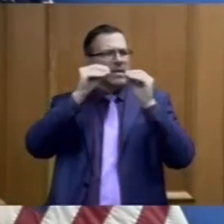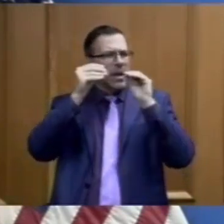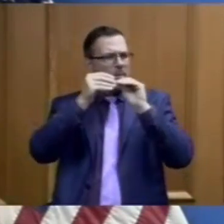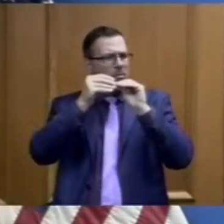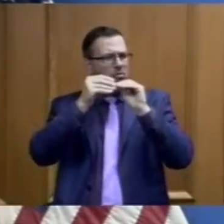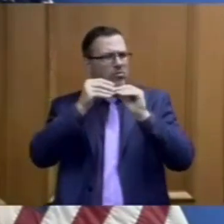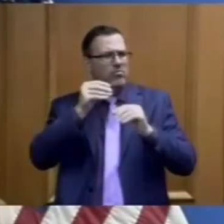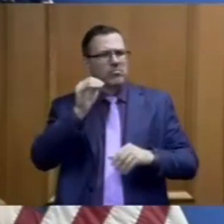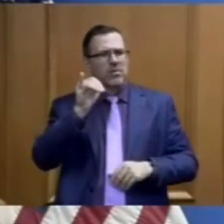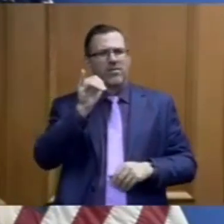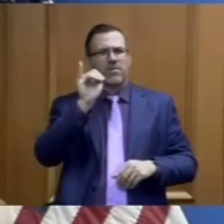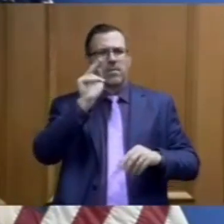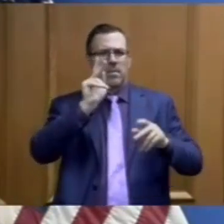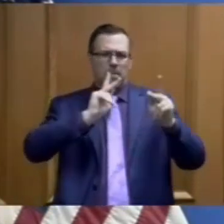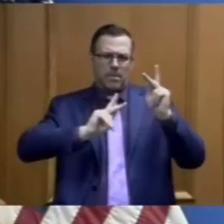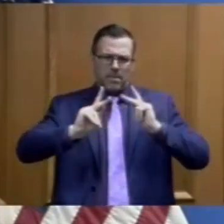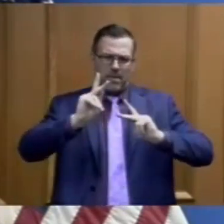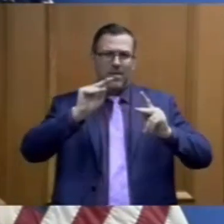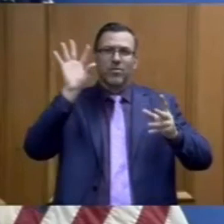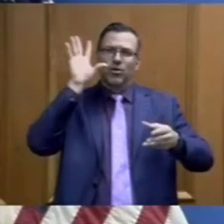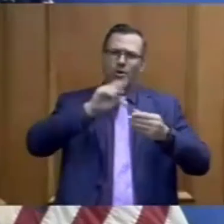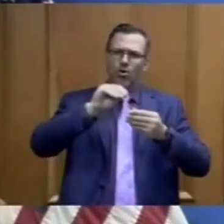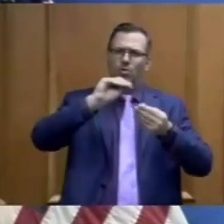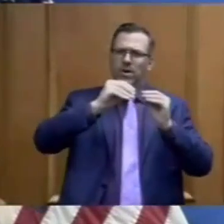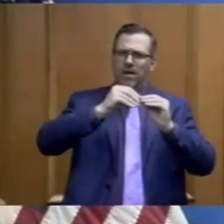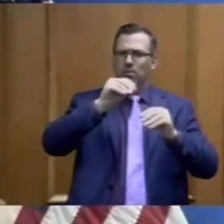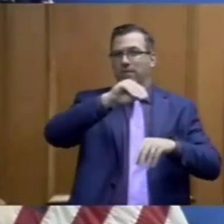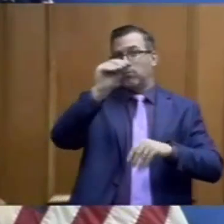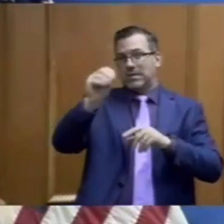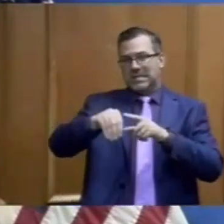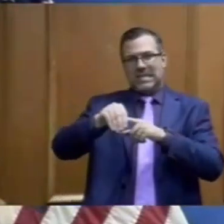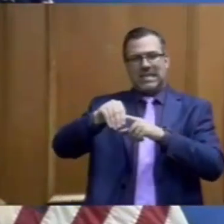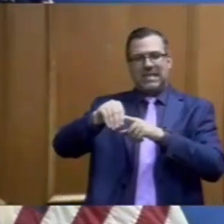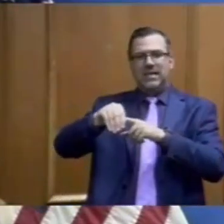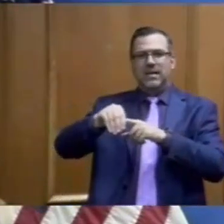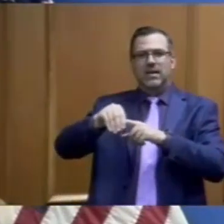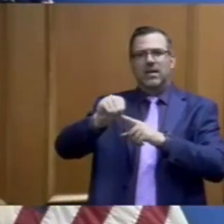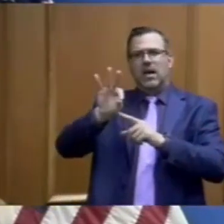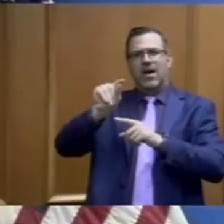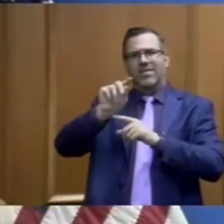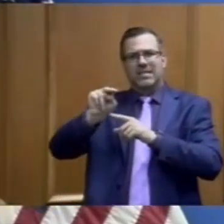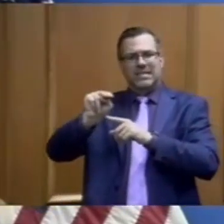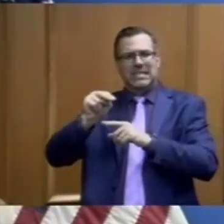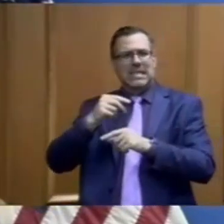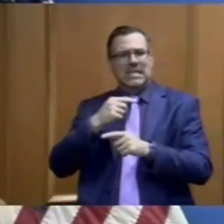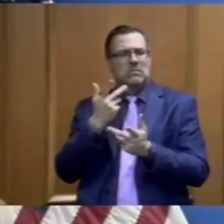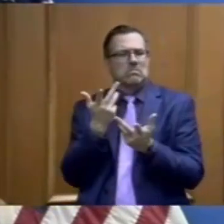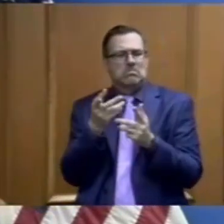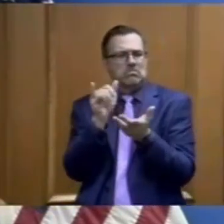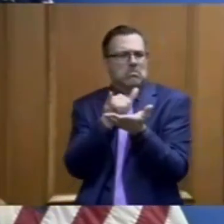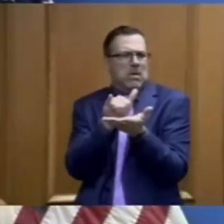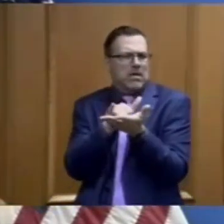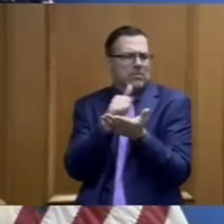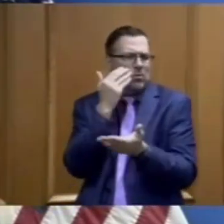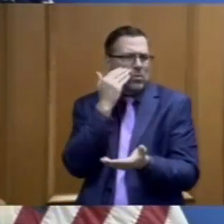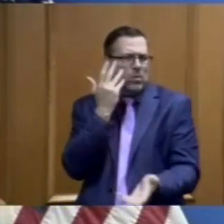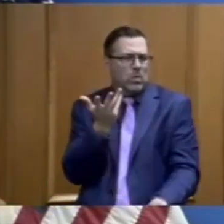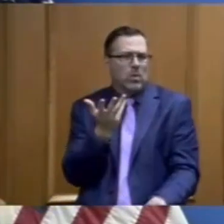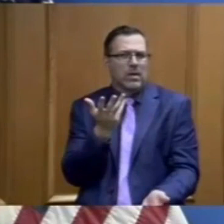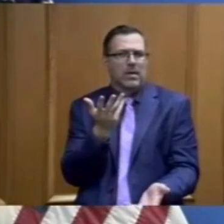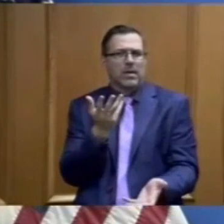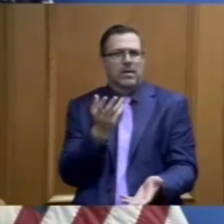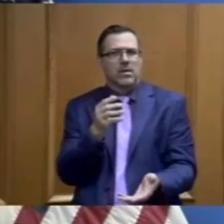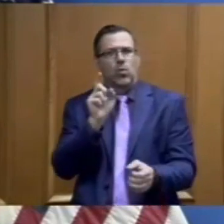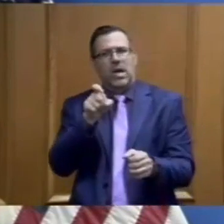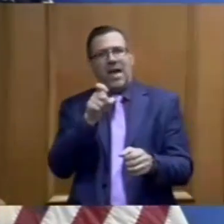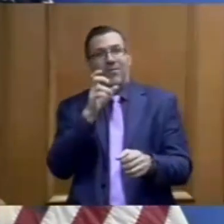which means that we can't know the percentage of population that will be infected. That would be, that would just be